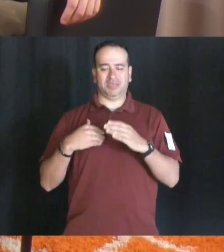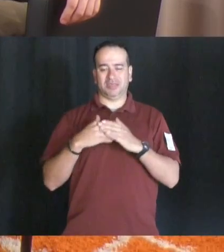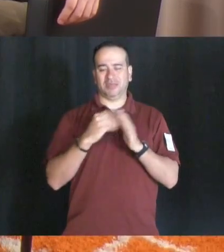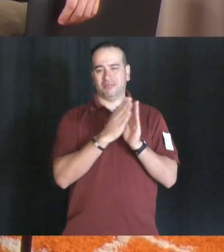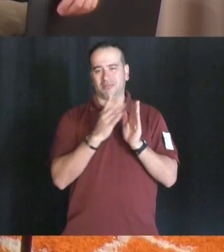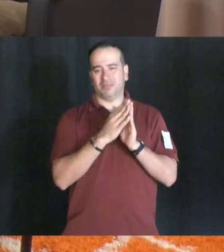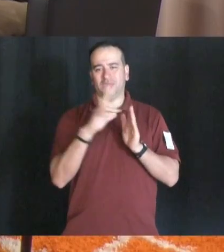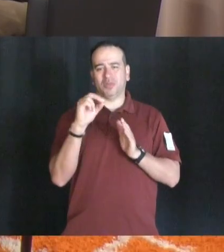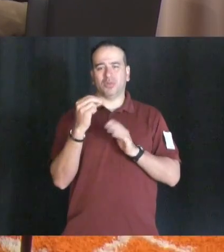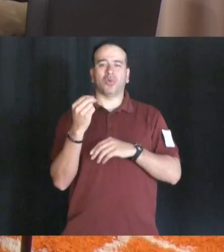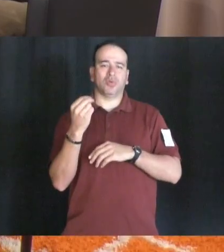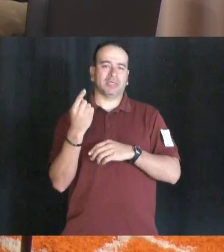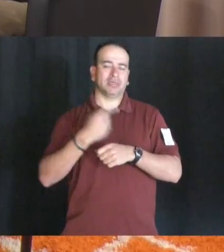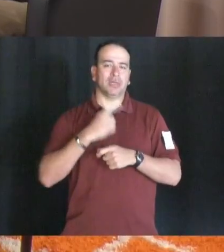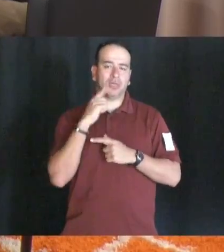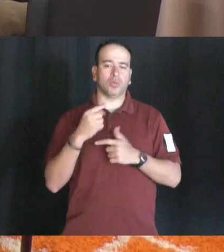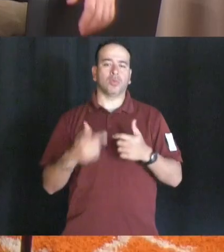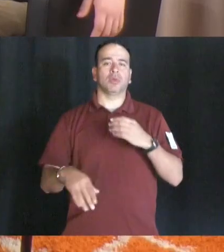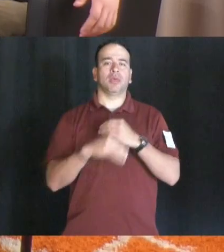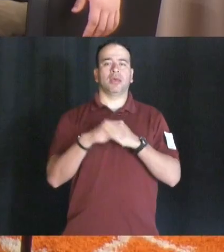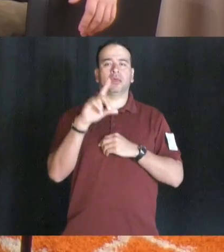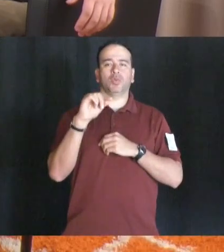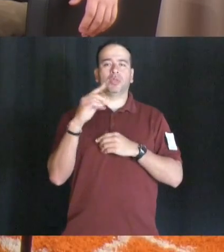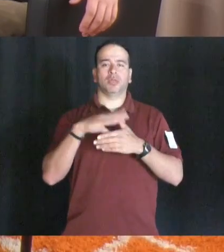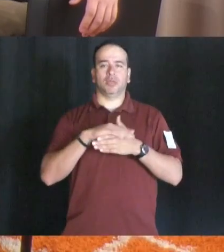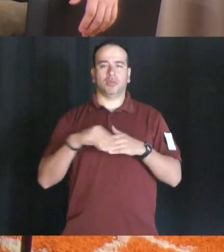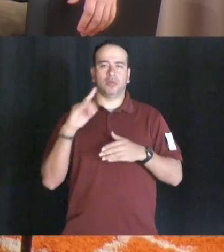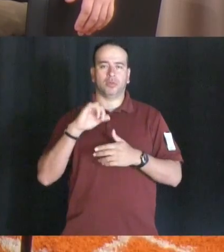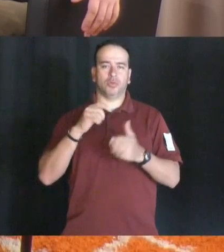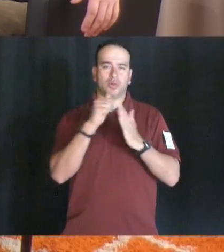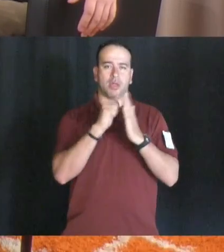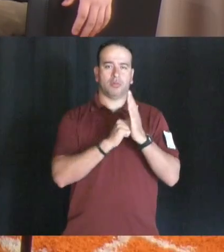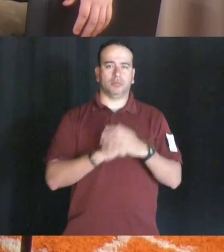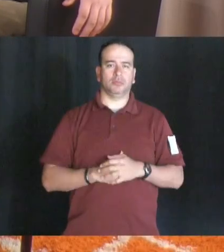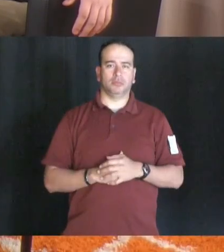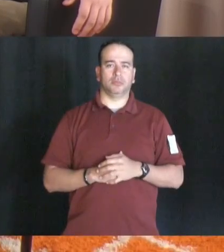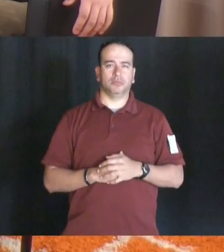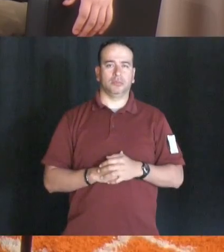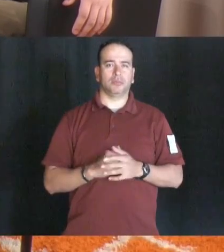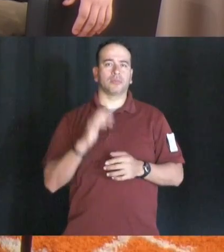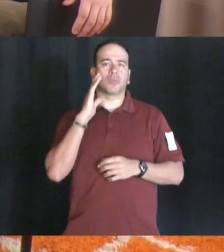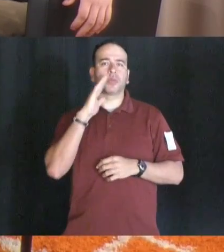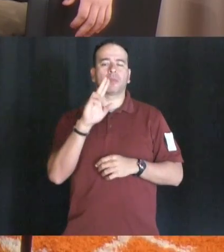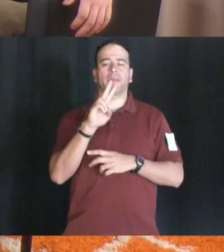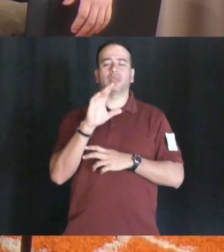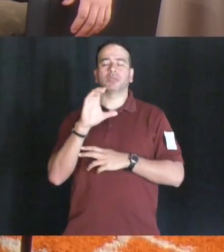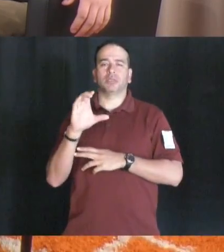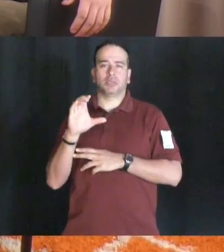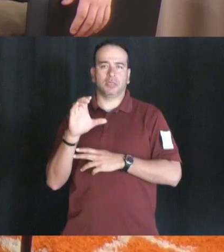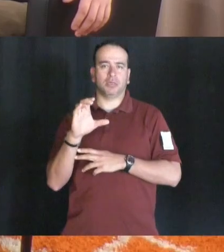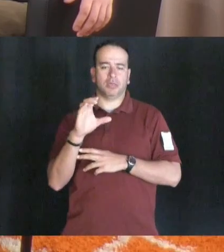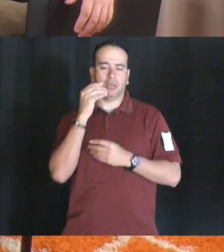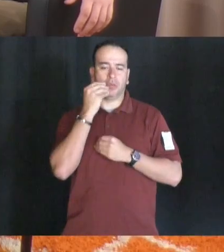will deposit an additional $20 into your account there will be a Valencia dual enrollment